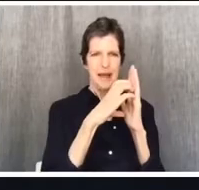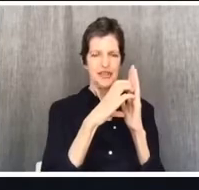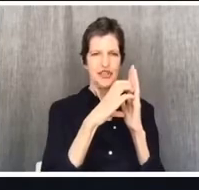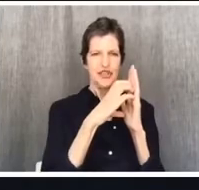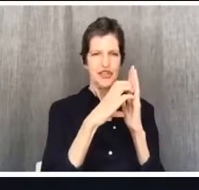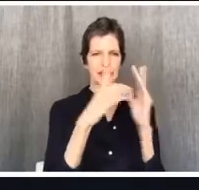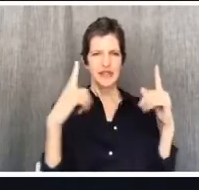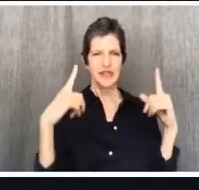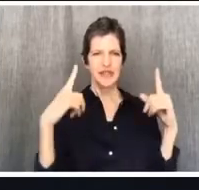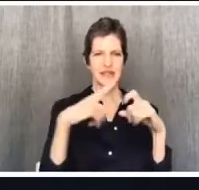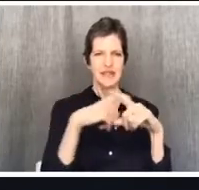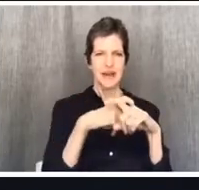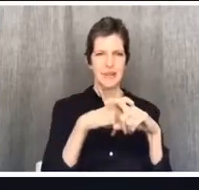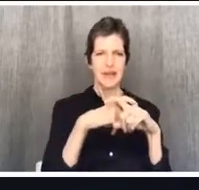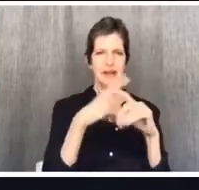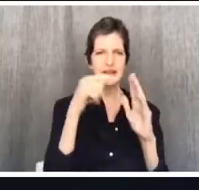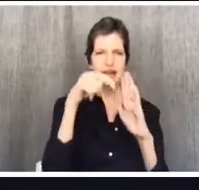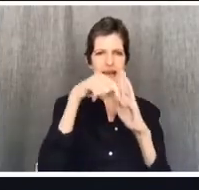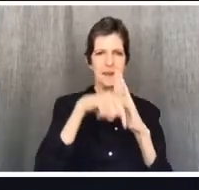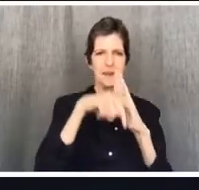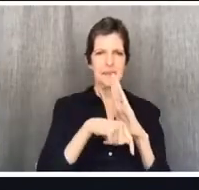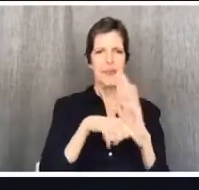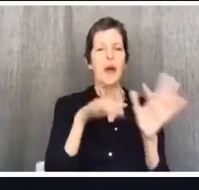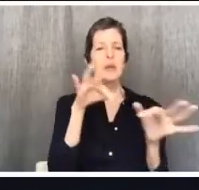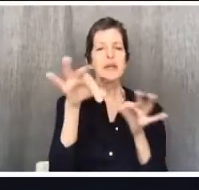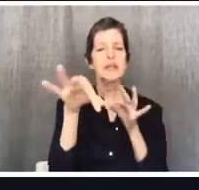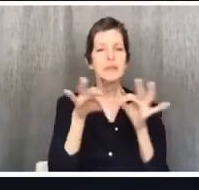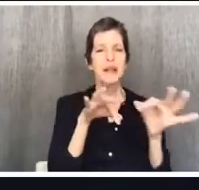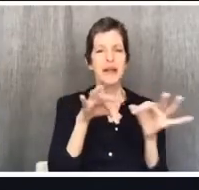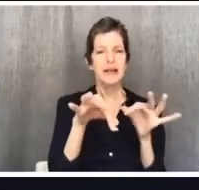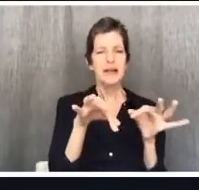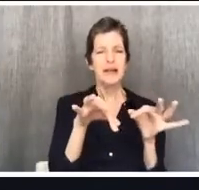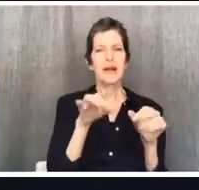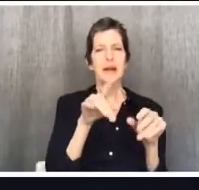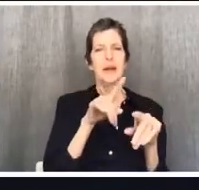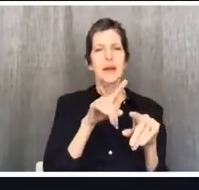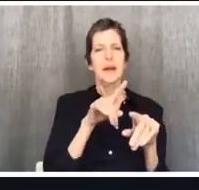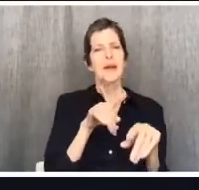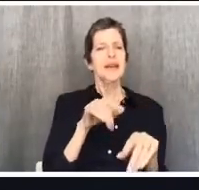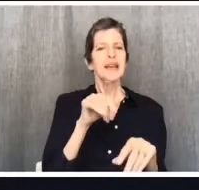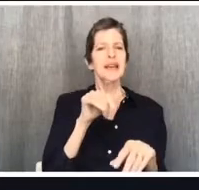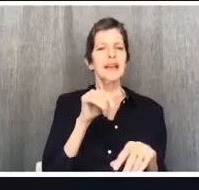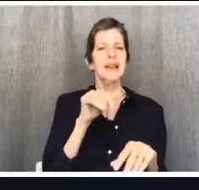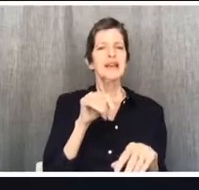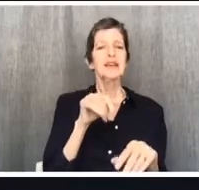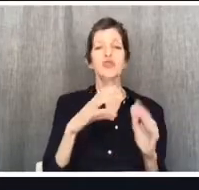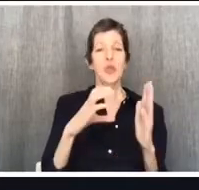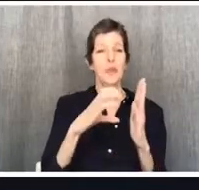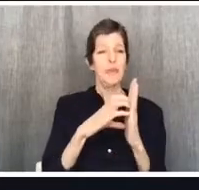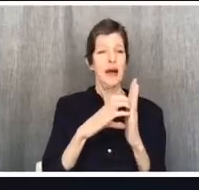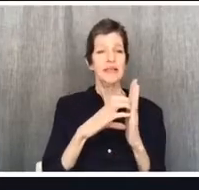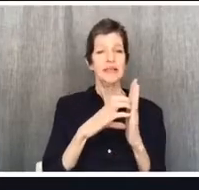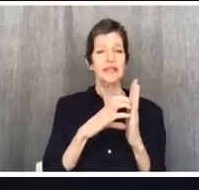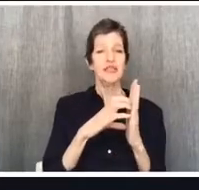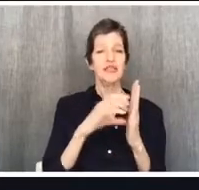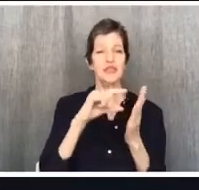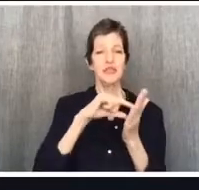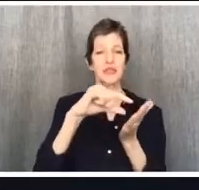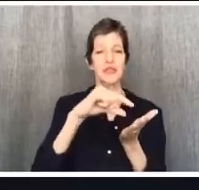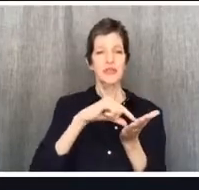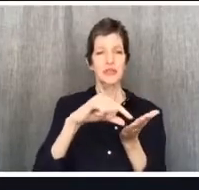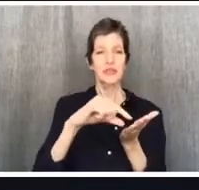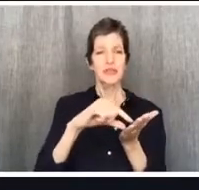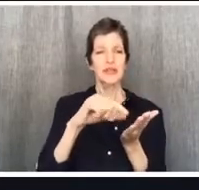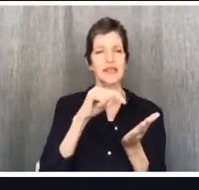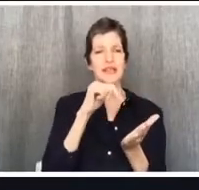passage sort of centers around is not what is specifically right and wrong, although that does matter. It's more about how